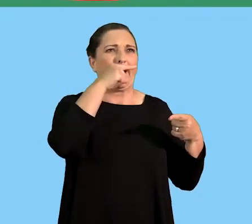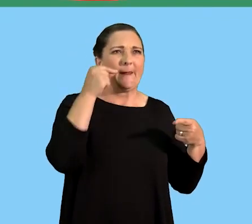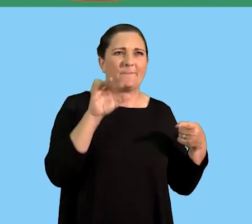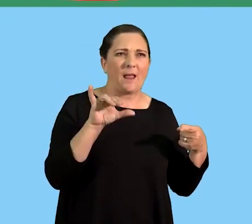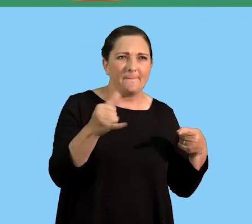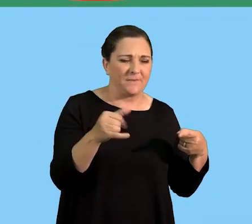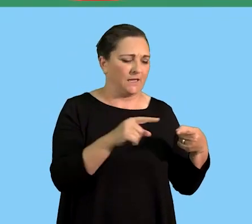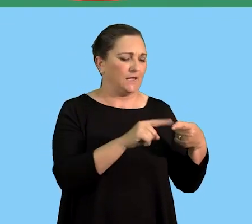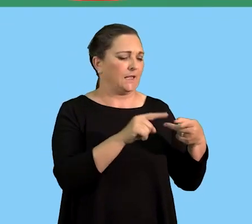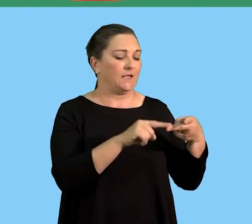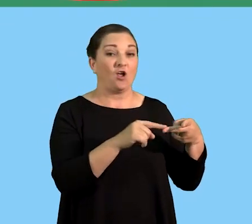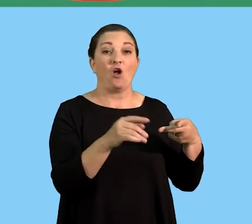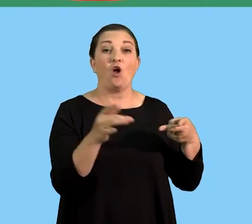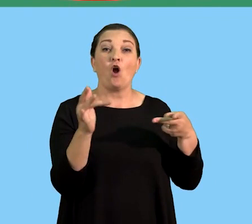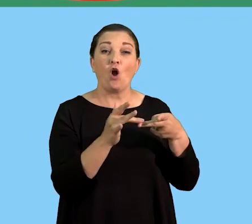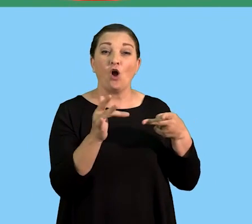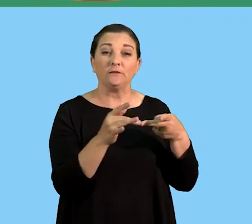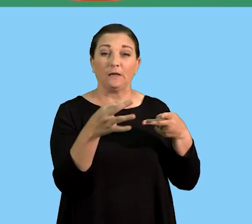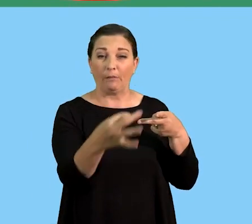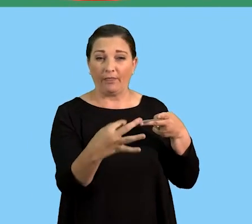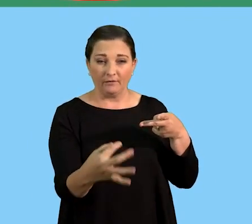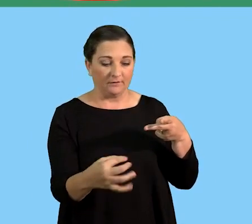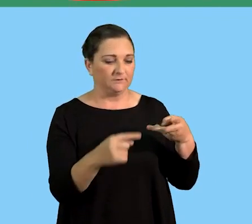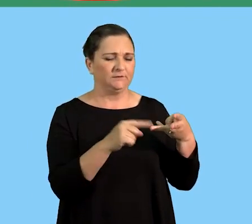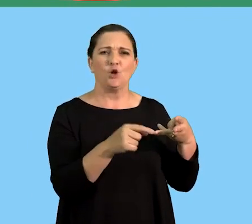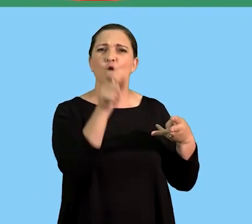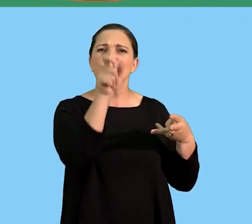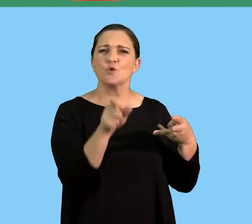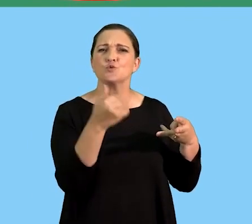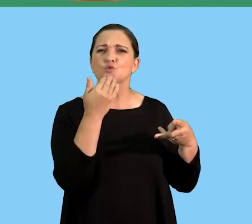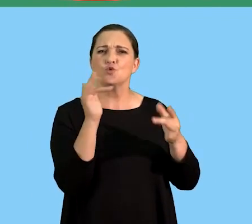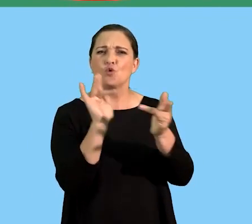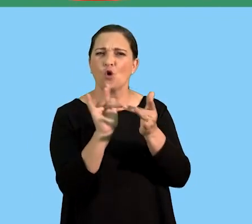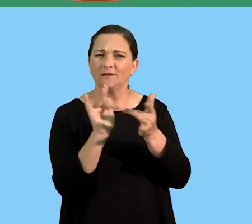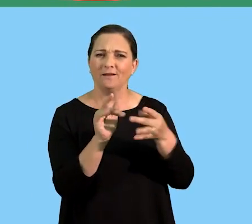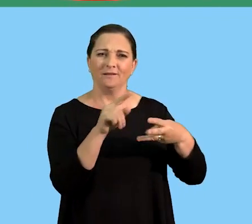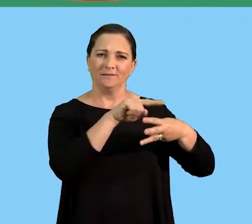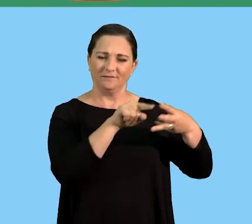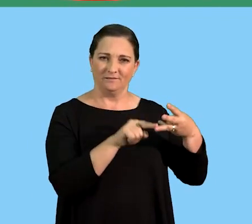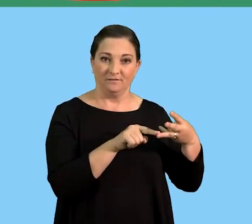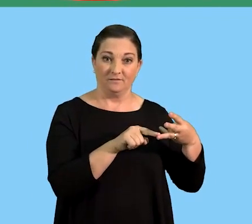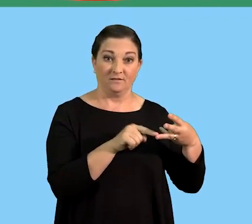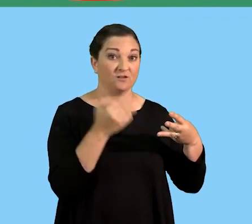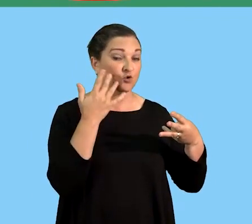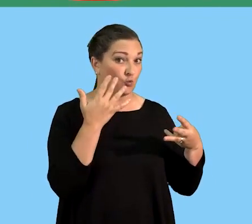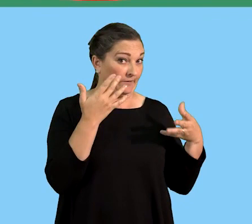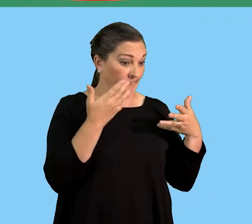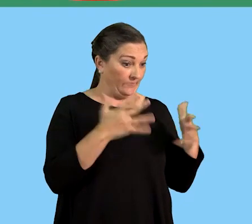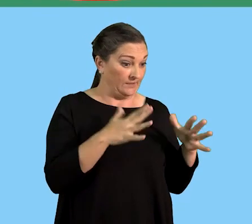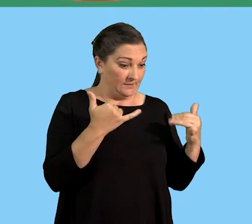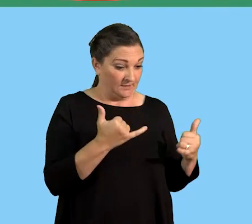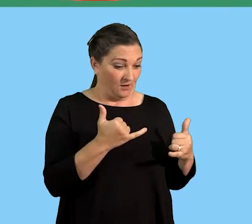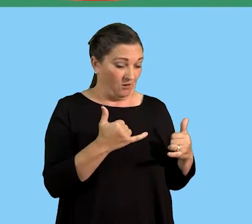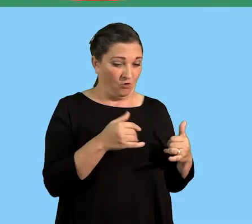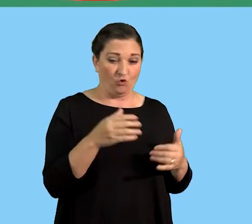such as the name of the company, the contact details and the contact person. So in simple terms, when we are